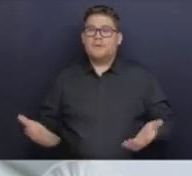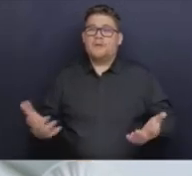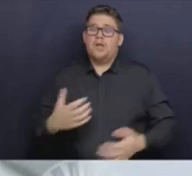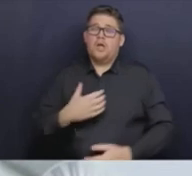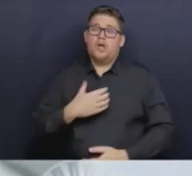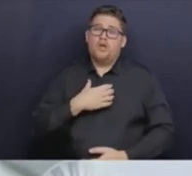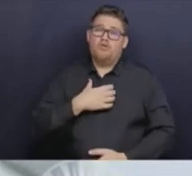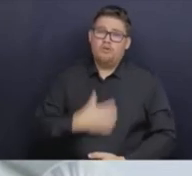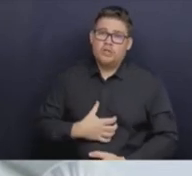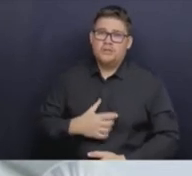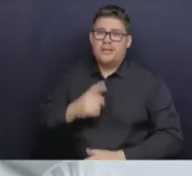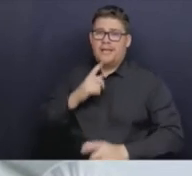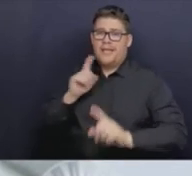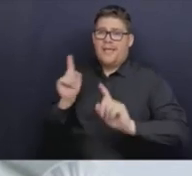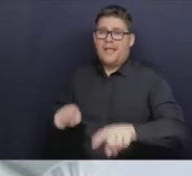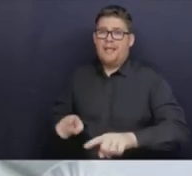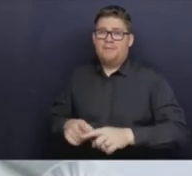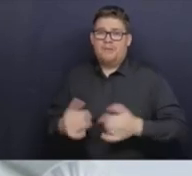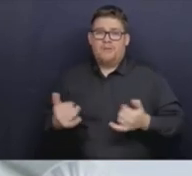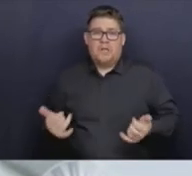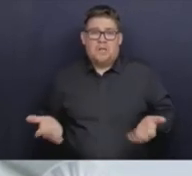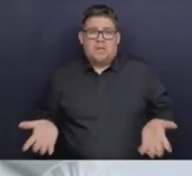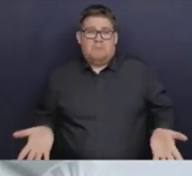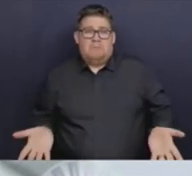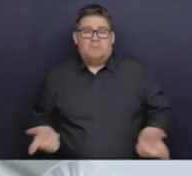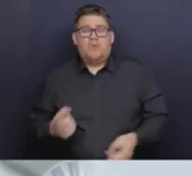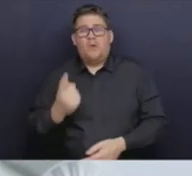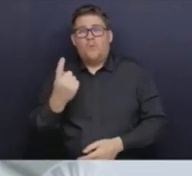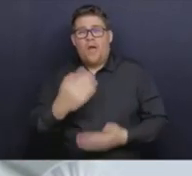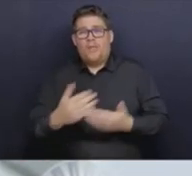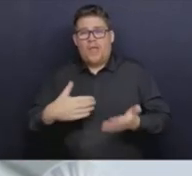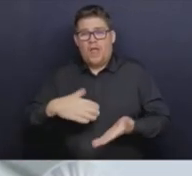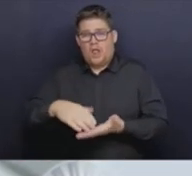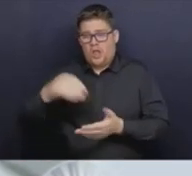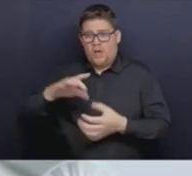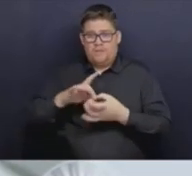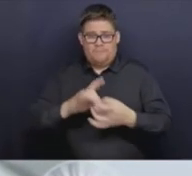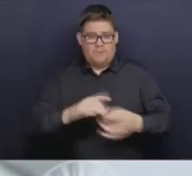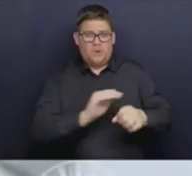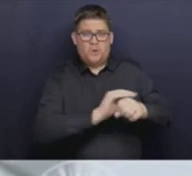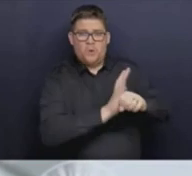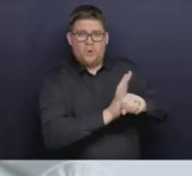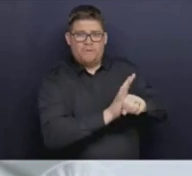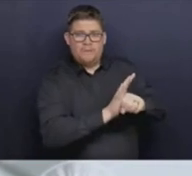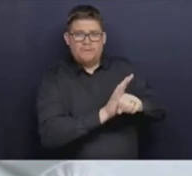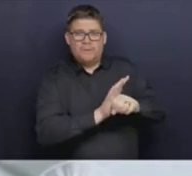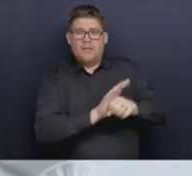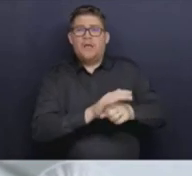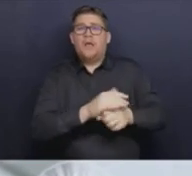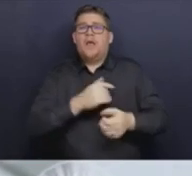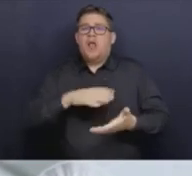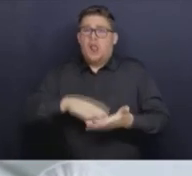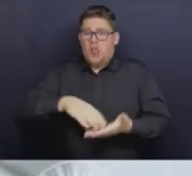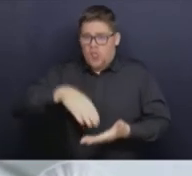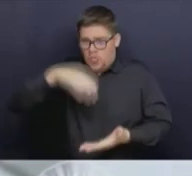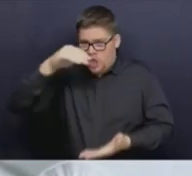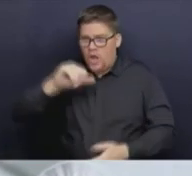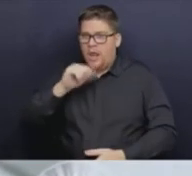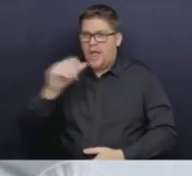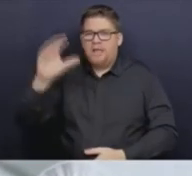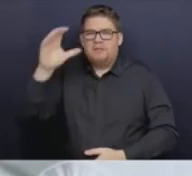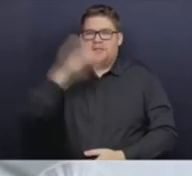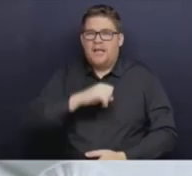I've learned in the face of SARS-CoV-2 is humility because it changes. However,